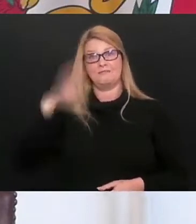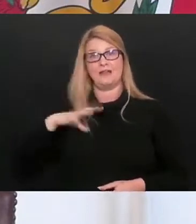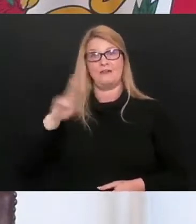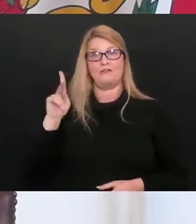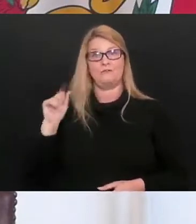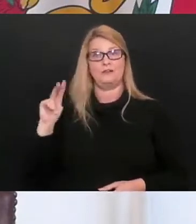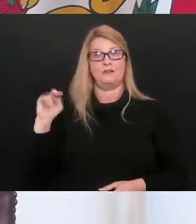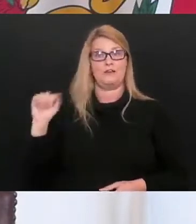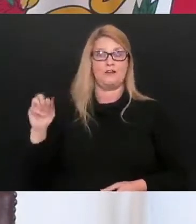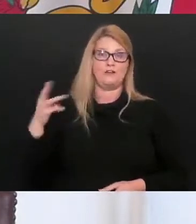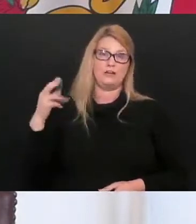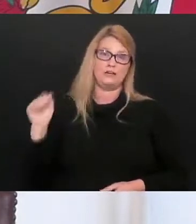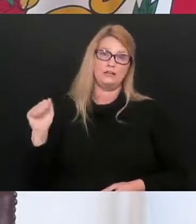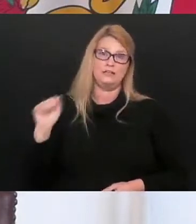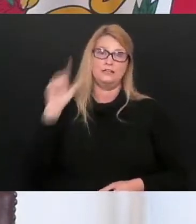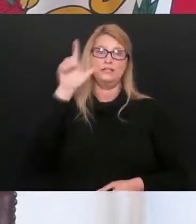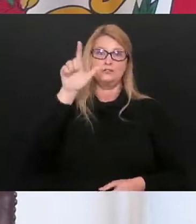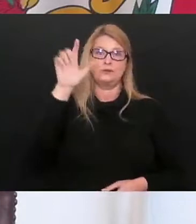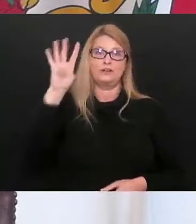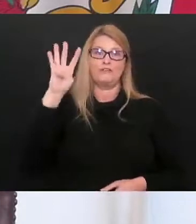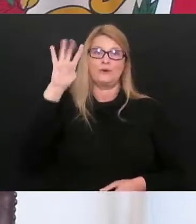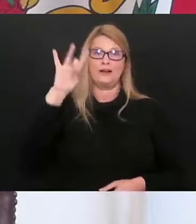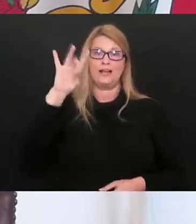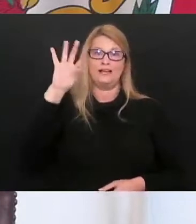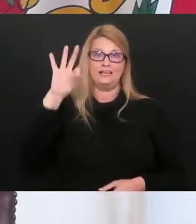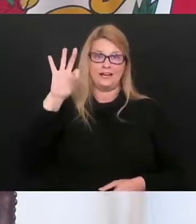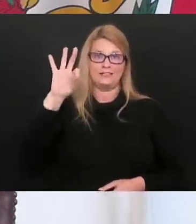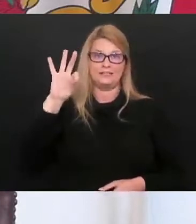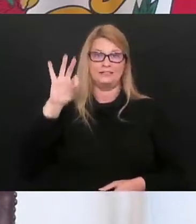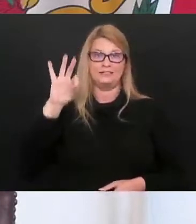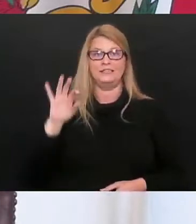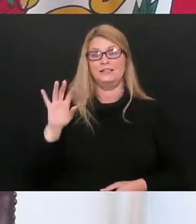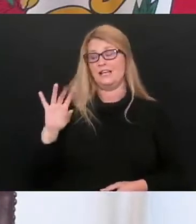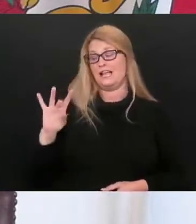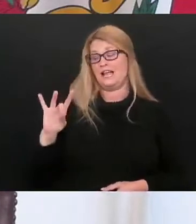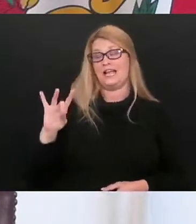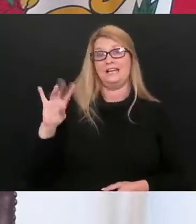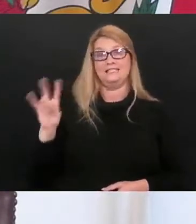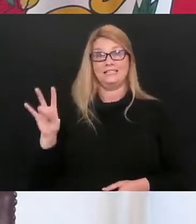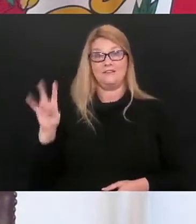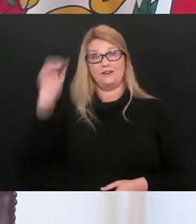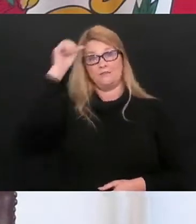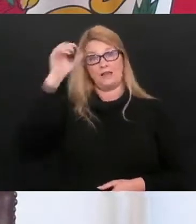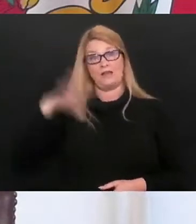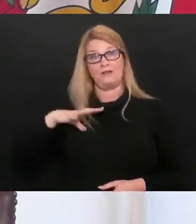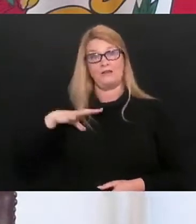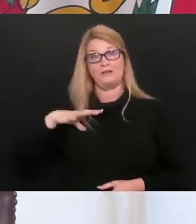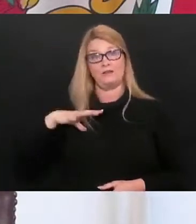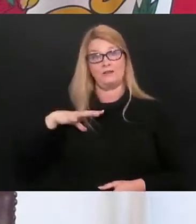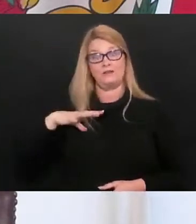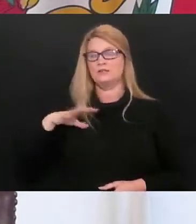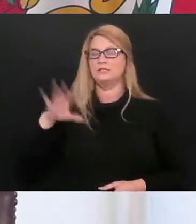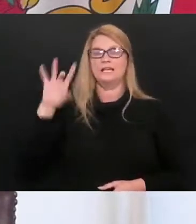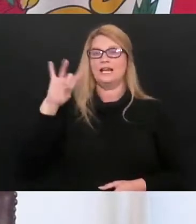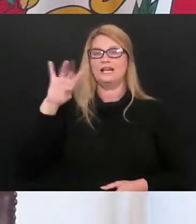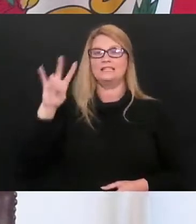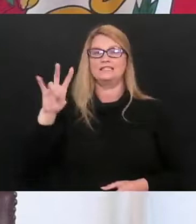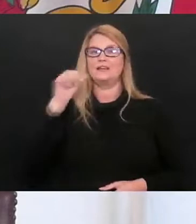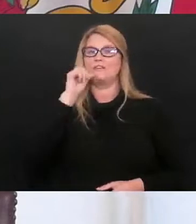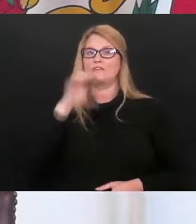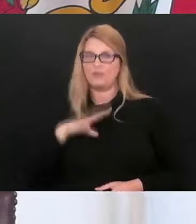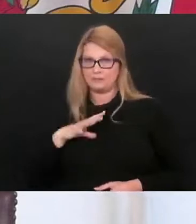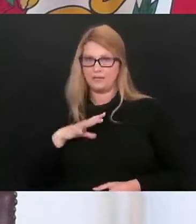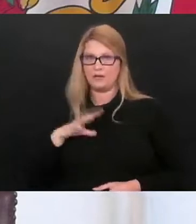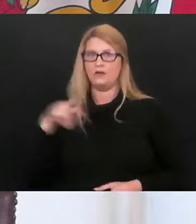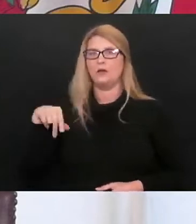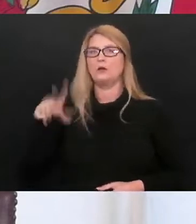Kanawha County. Our 2,489th death is an 87-year-old female